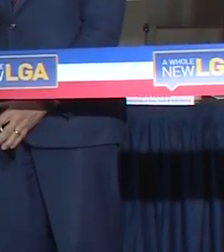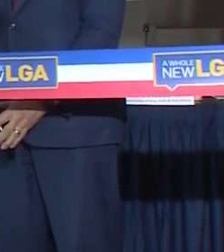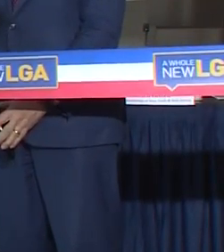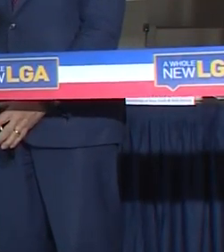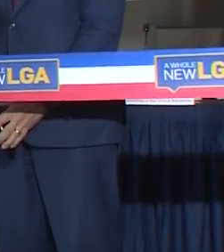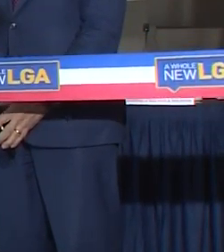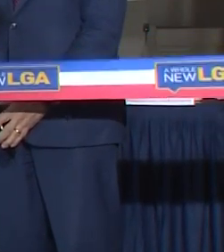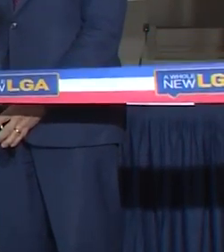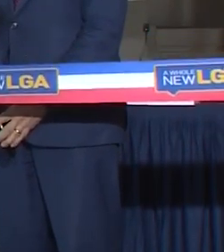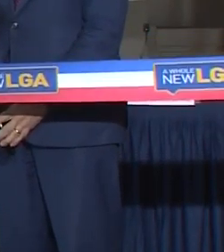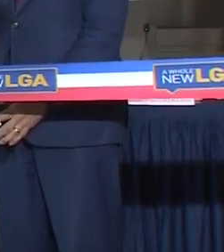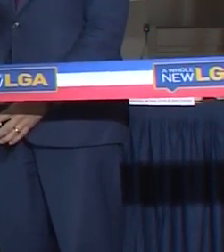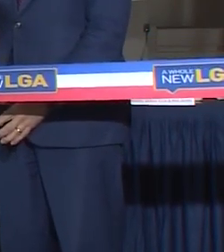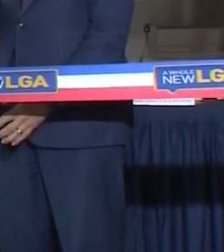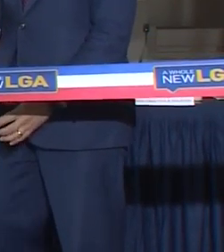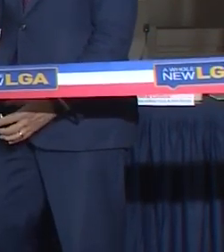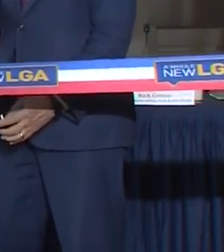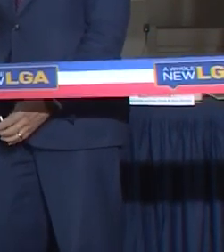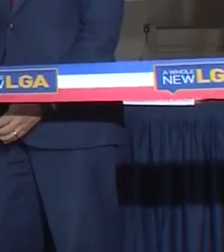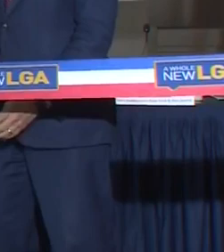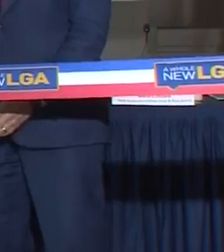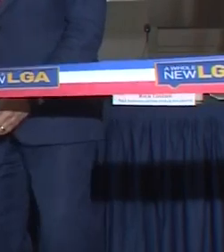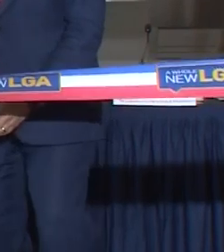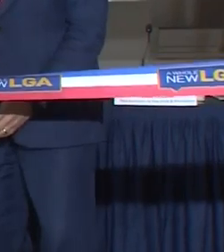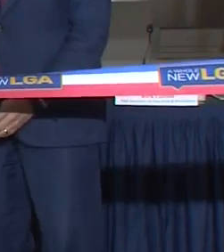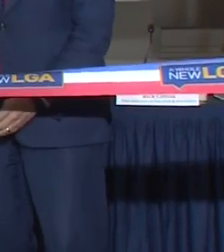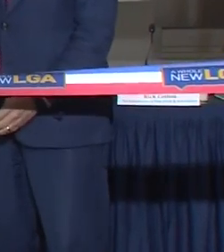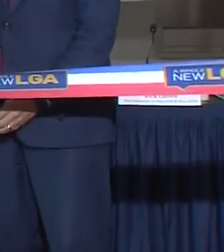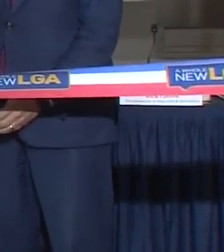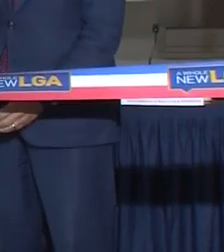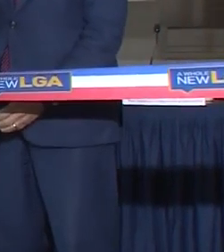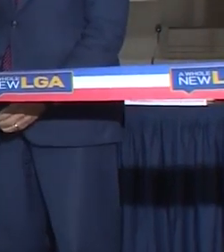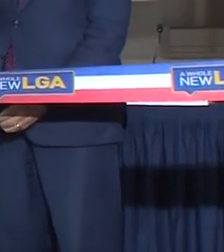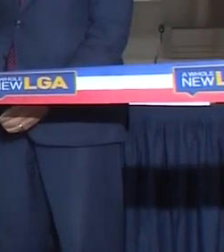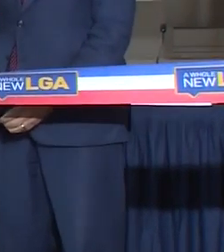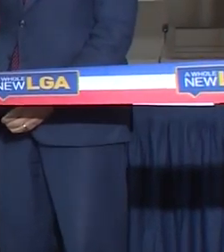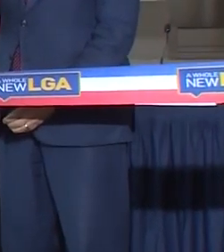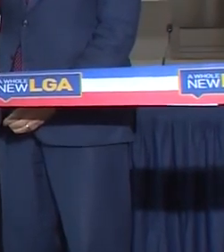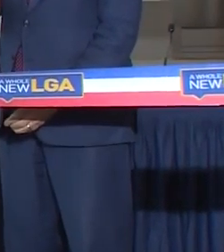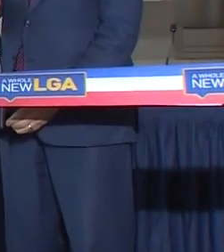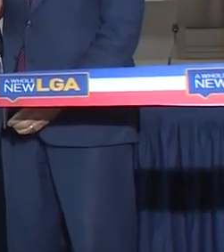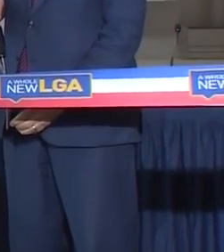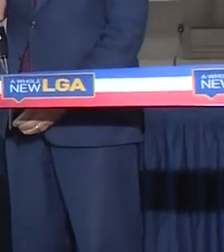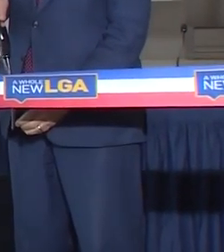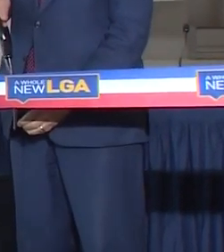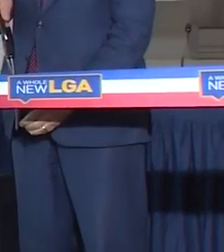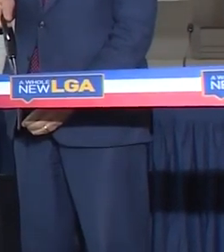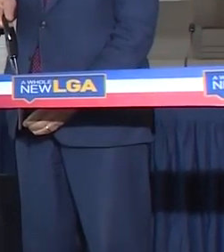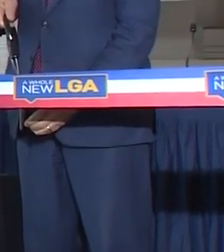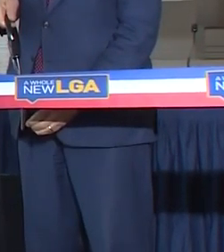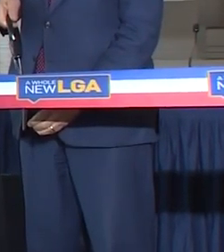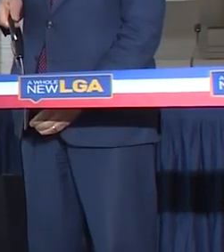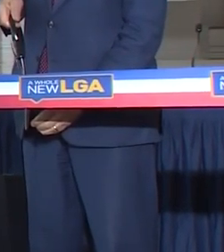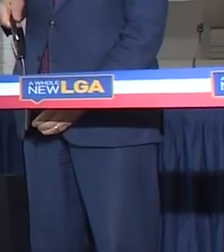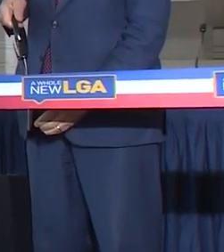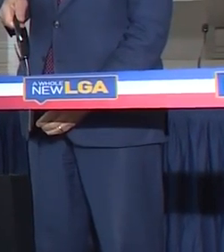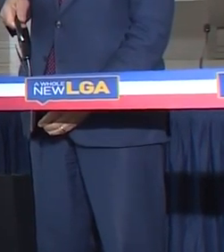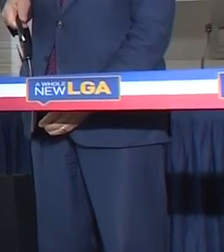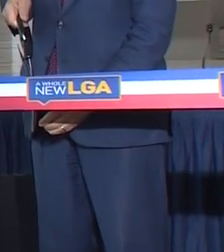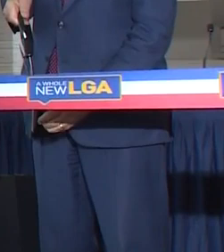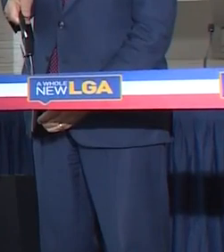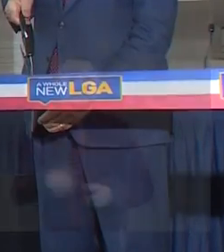Now. Now. Now. one. It's a division. It's a whole bunch of girls.